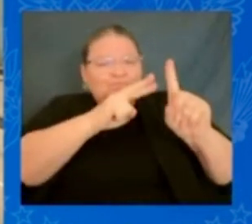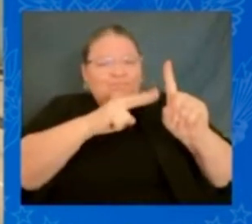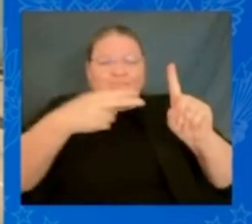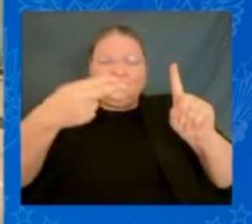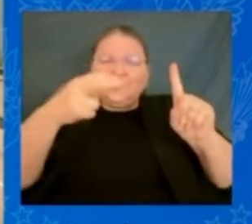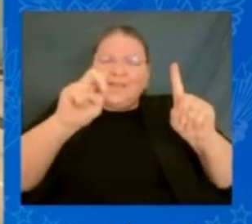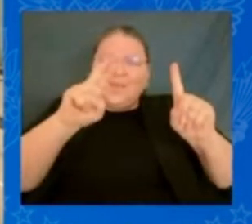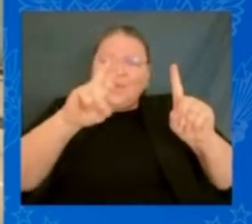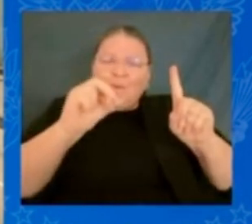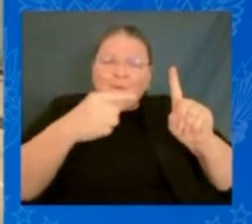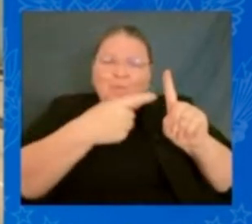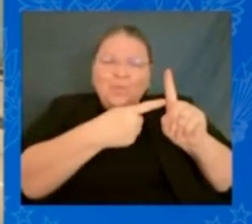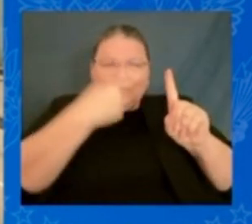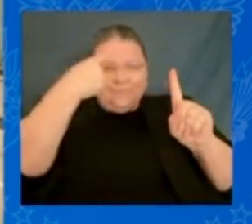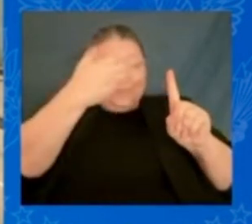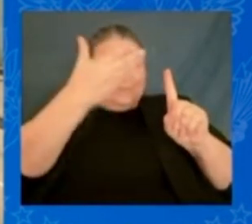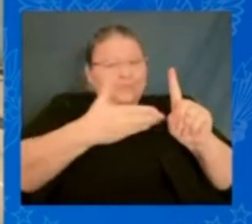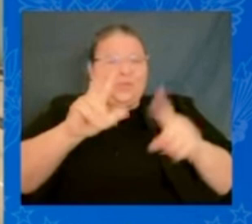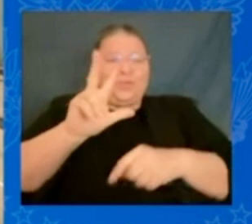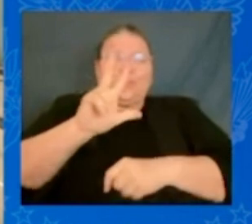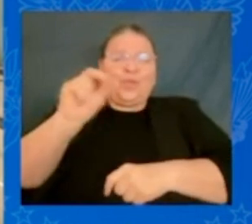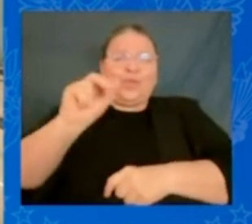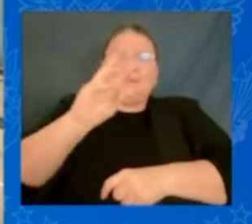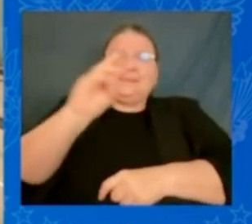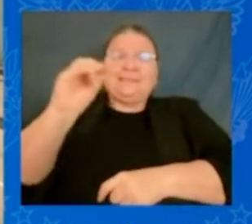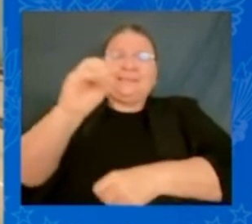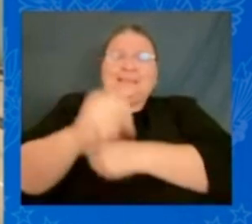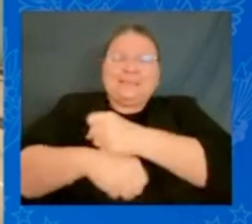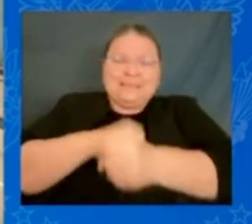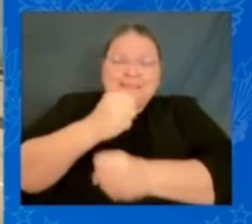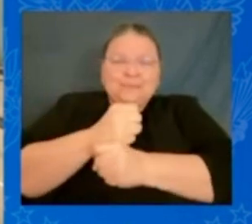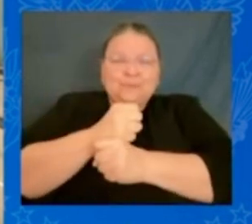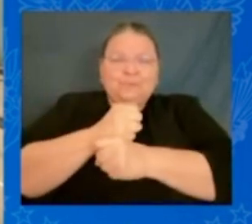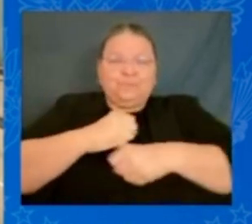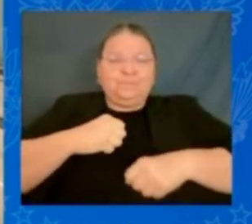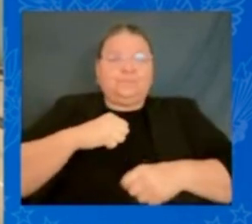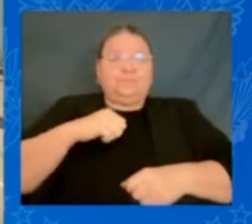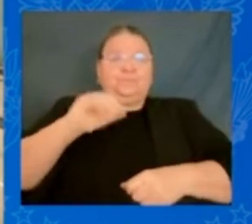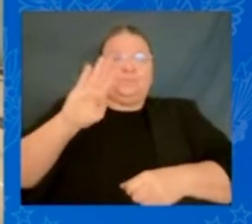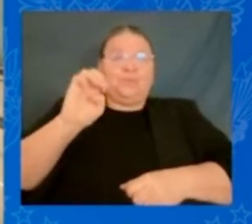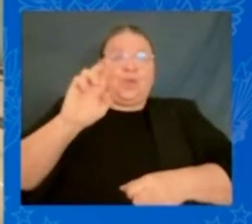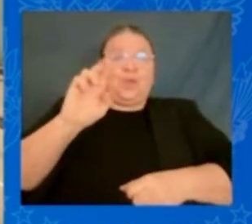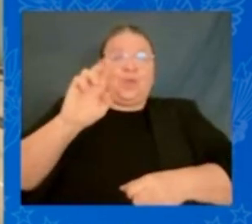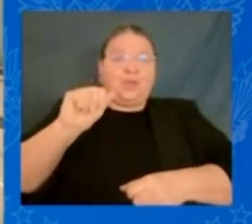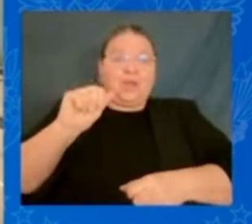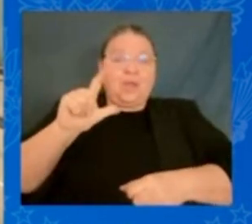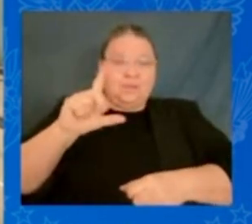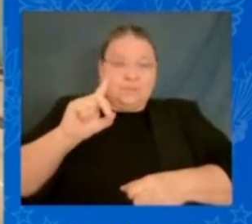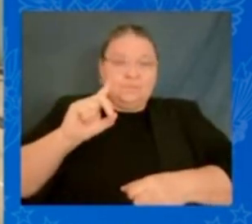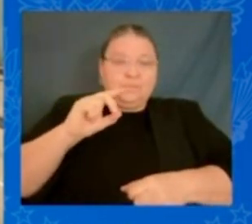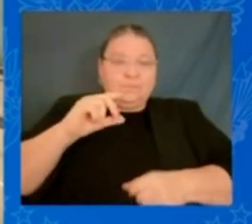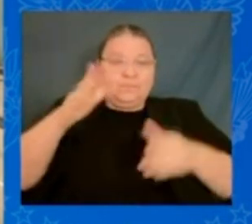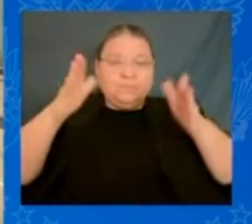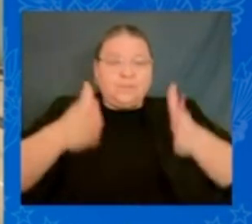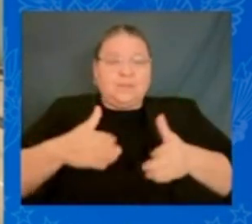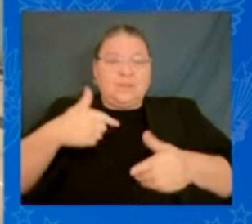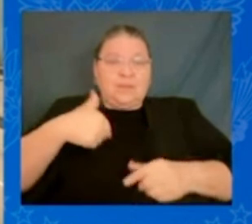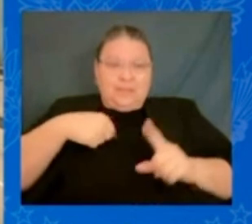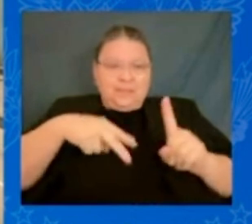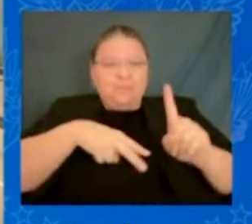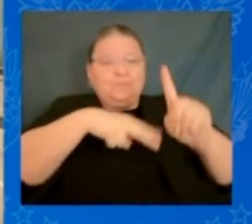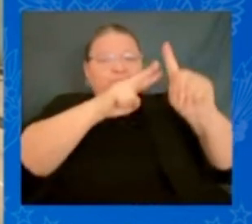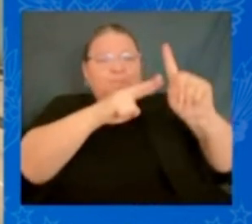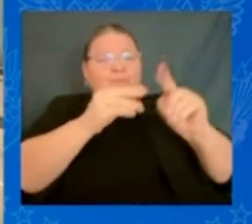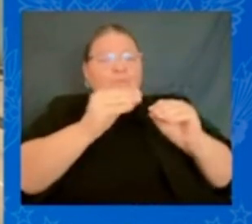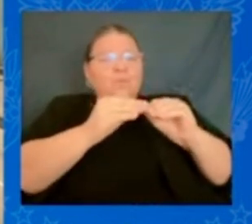60 years I'm sorry Bernard and there's no person I'm sorry Bernard most and there is no person that I've been